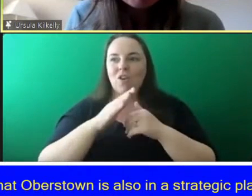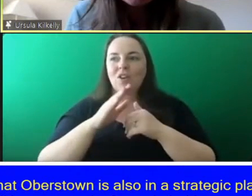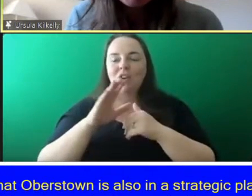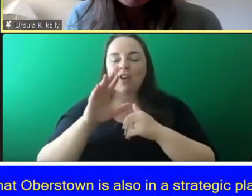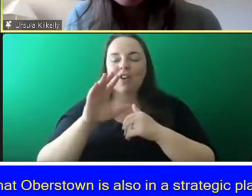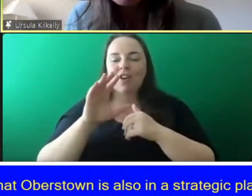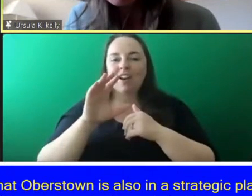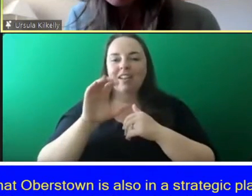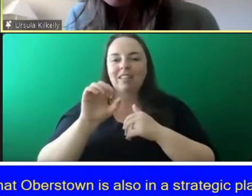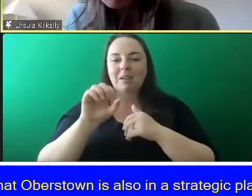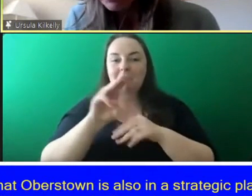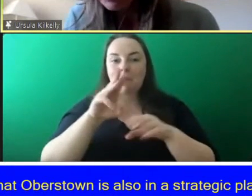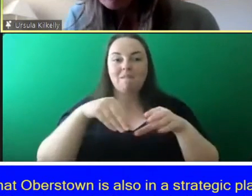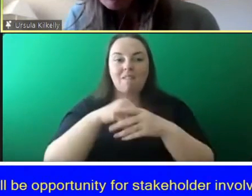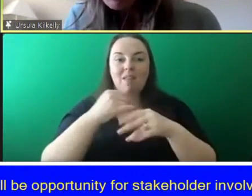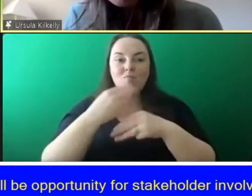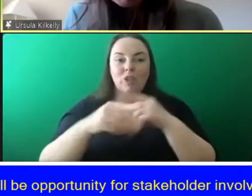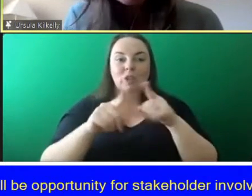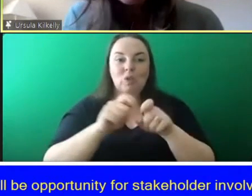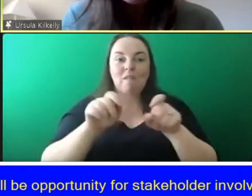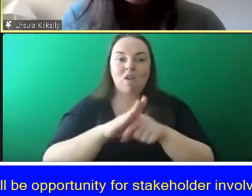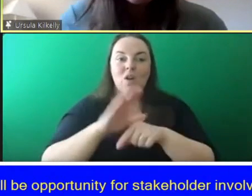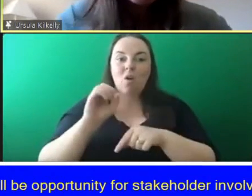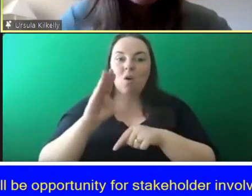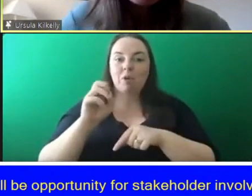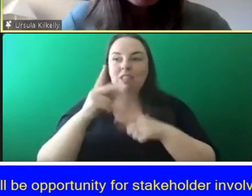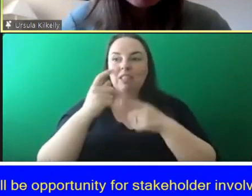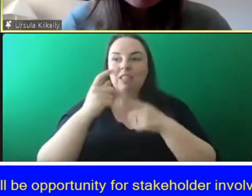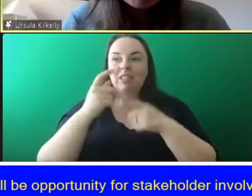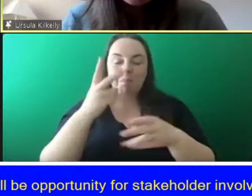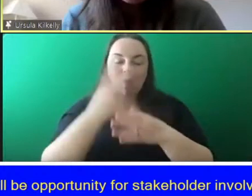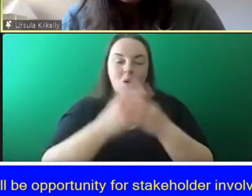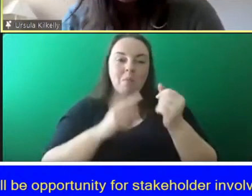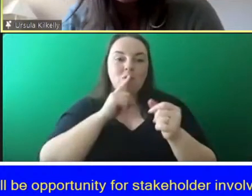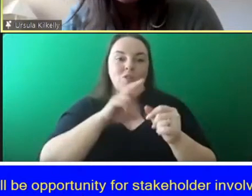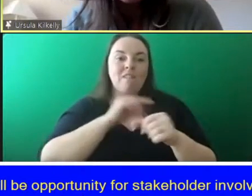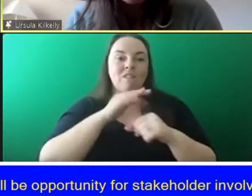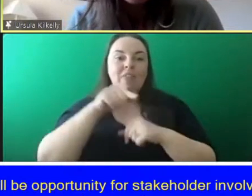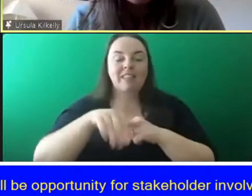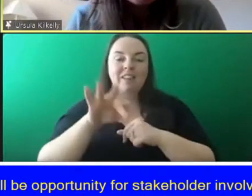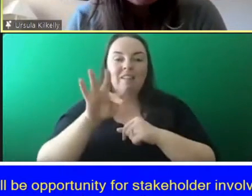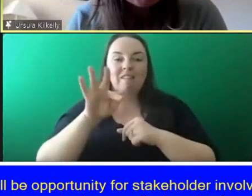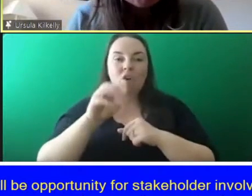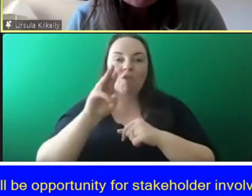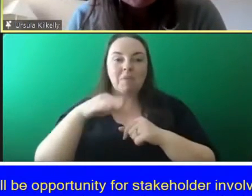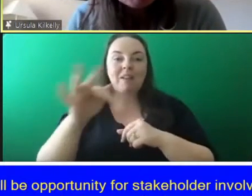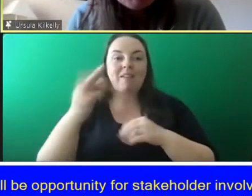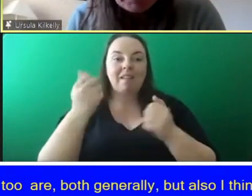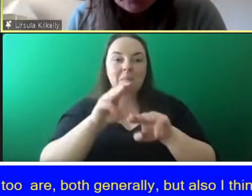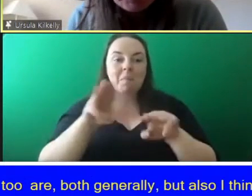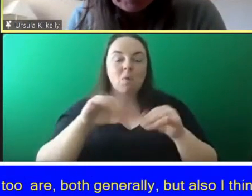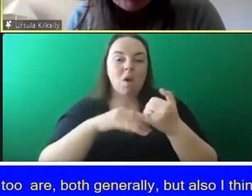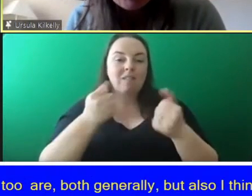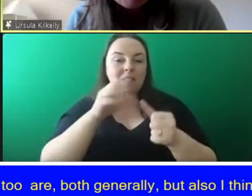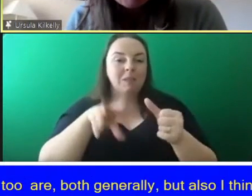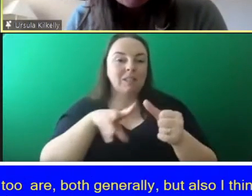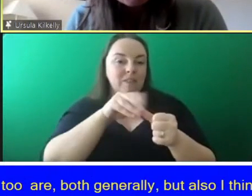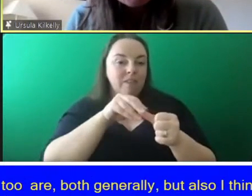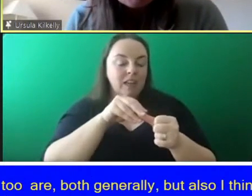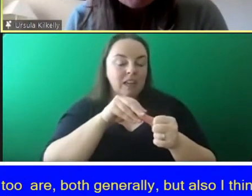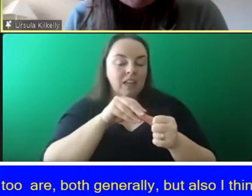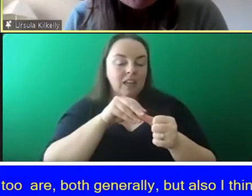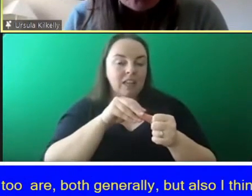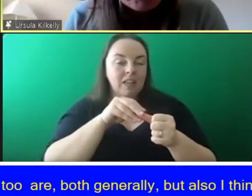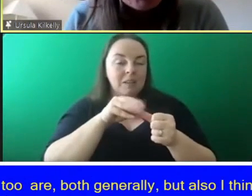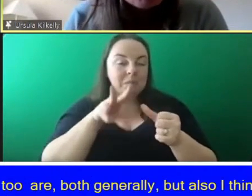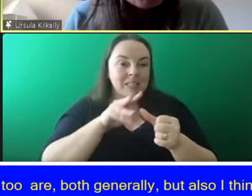in that process to um both generally but also i think to this forum i think if there are if there are people with specific um